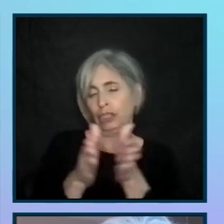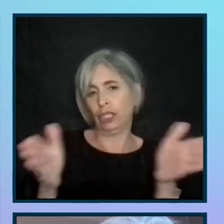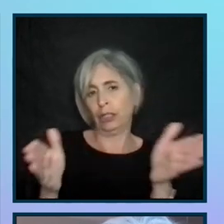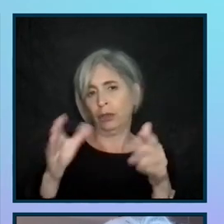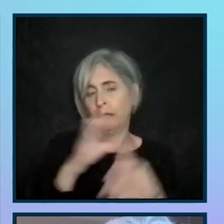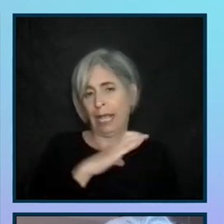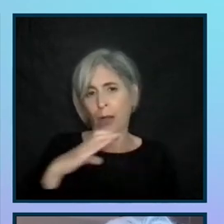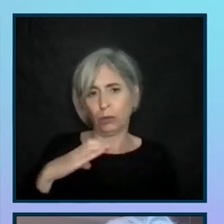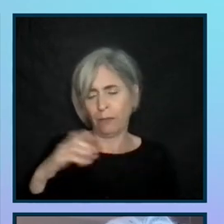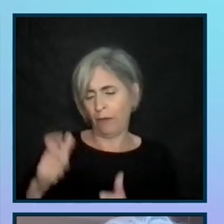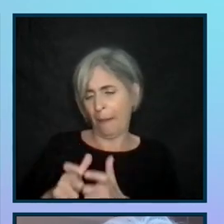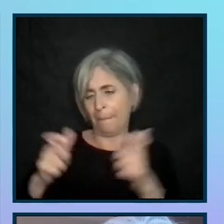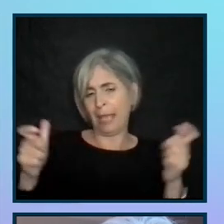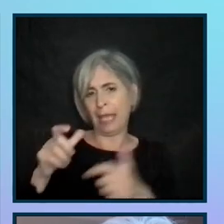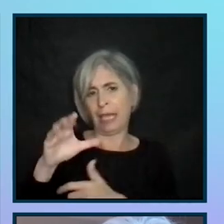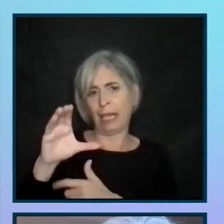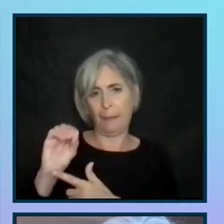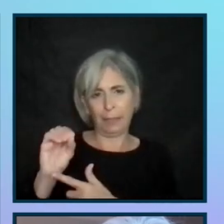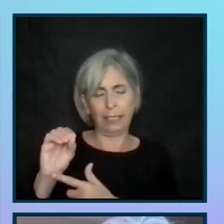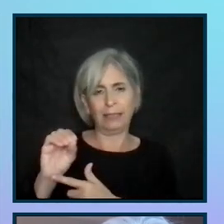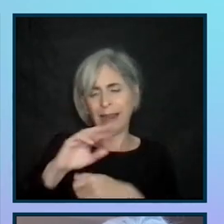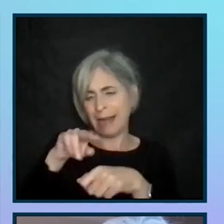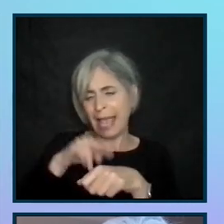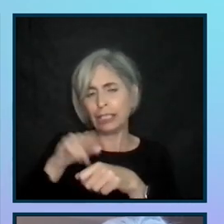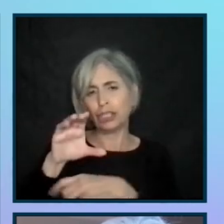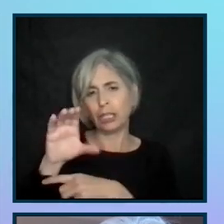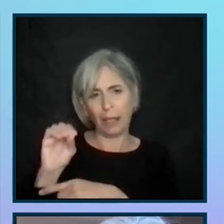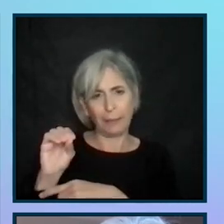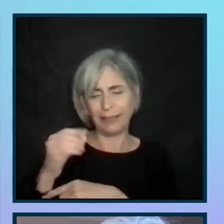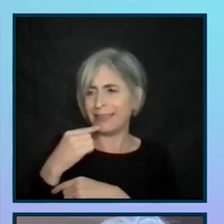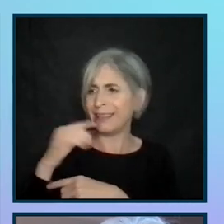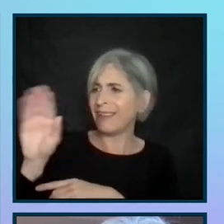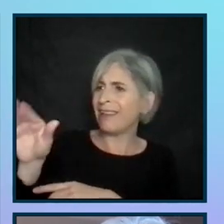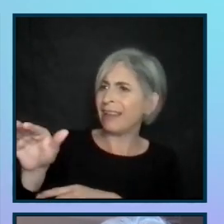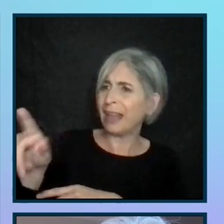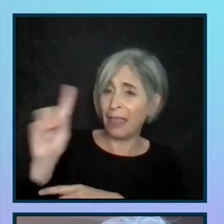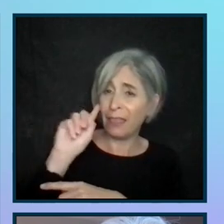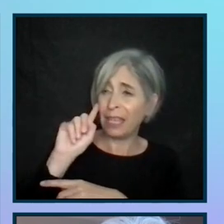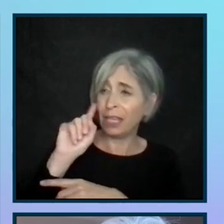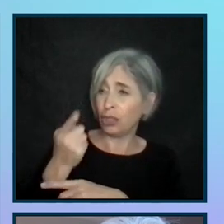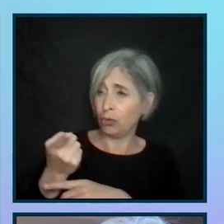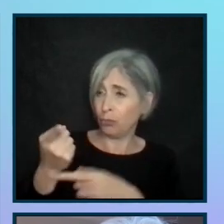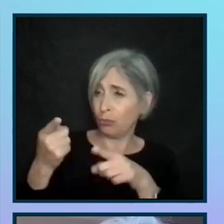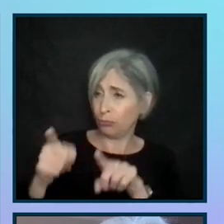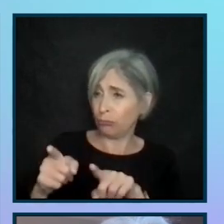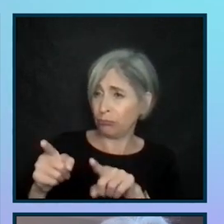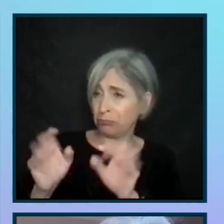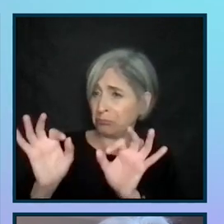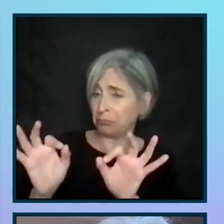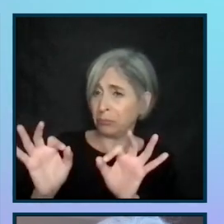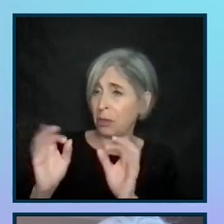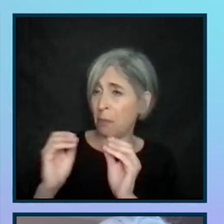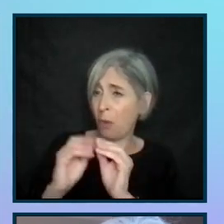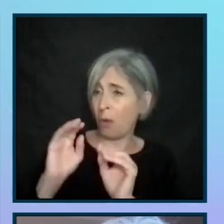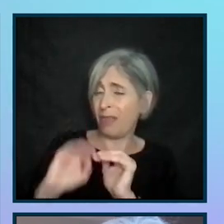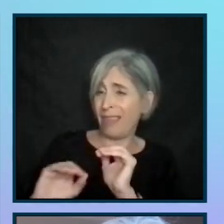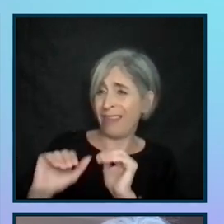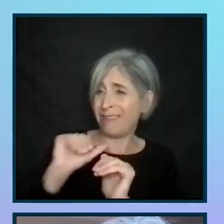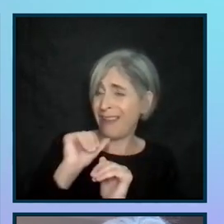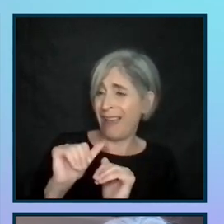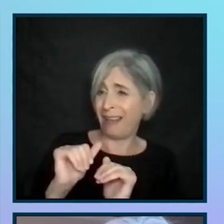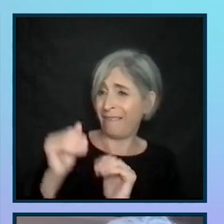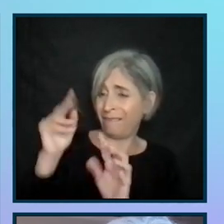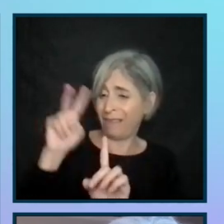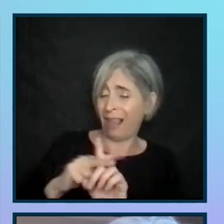company, a national company. And he said, you know, I think what you have going for you, maybe even more than not filing a